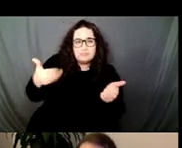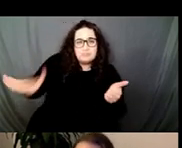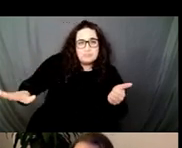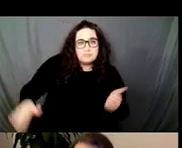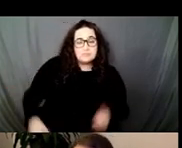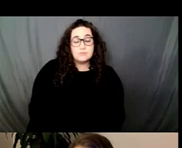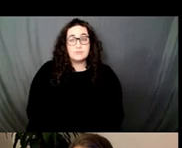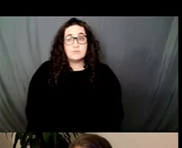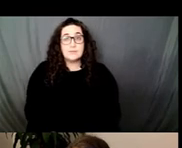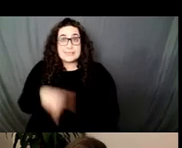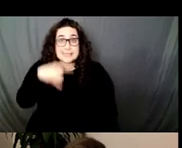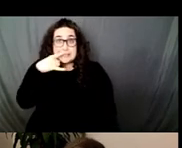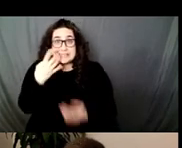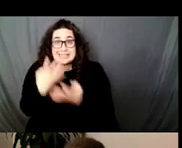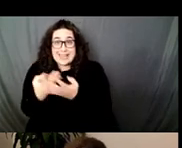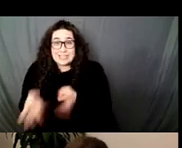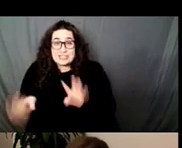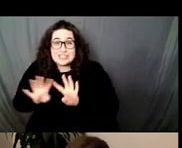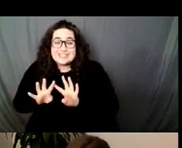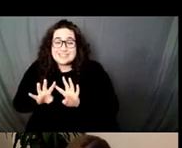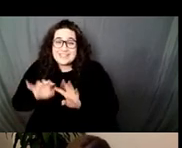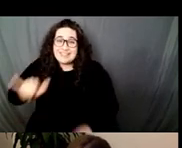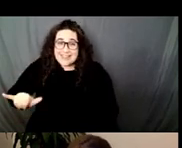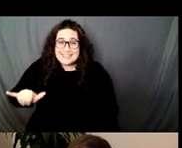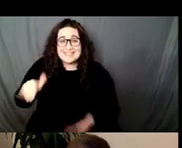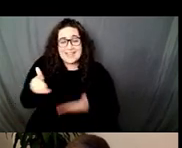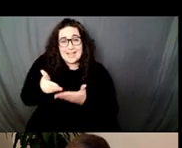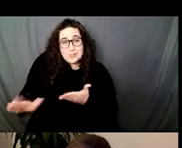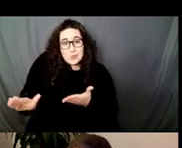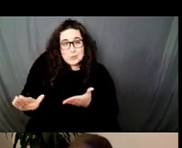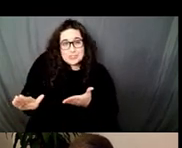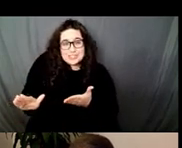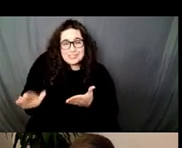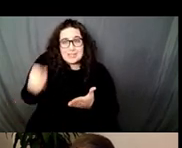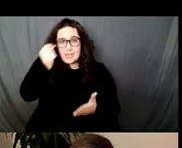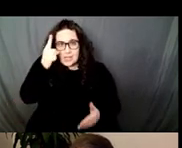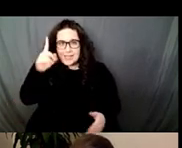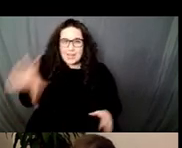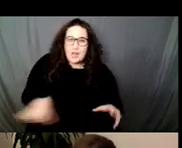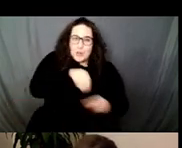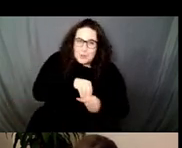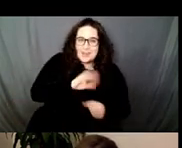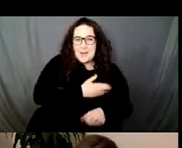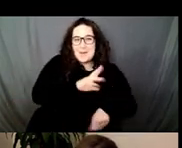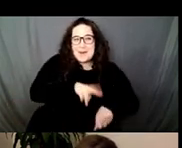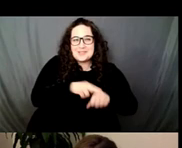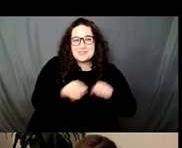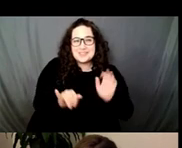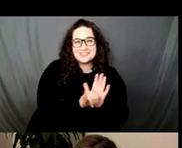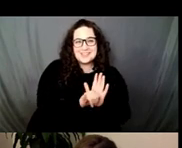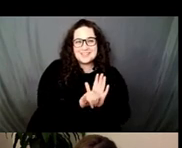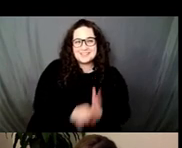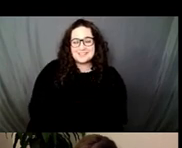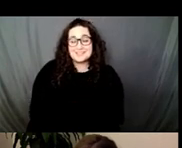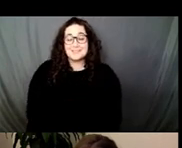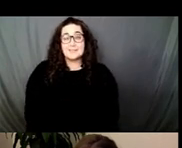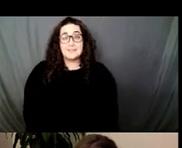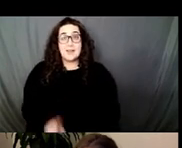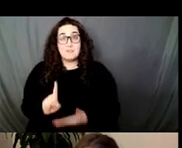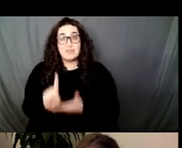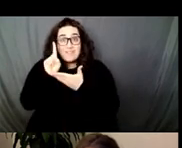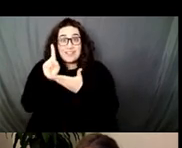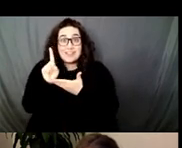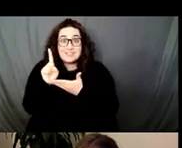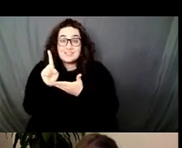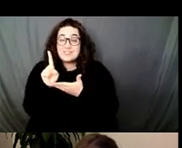inclusion on which national identity is violently founded as are the categories of exceptional privilege that may be extended to,